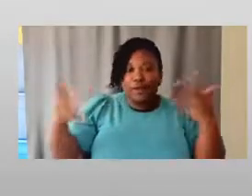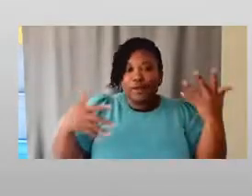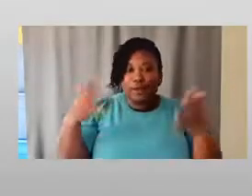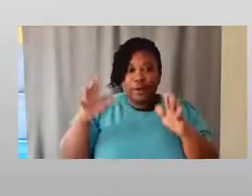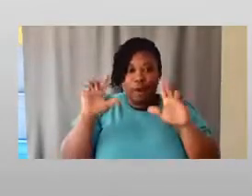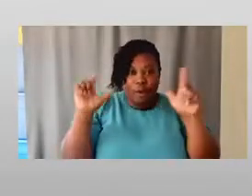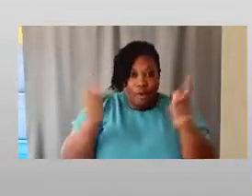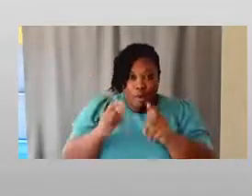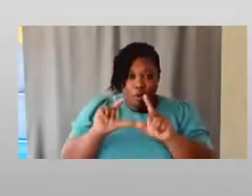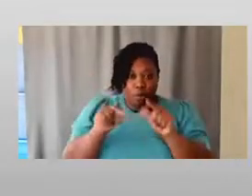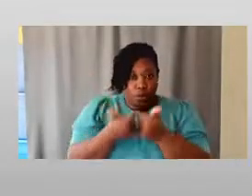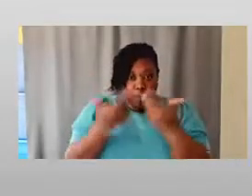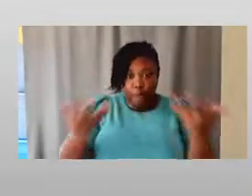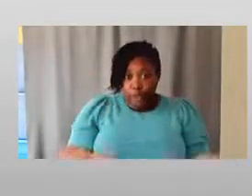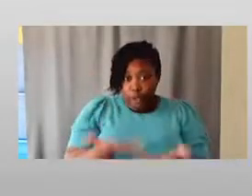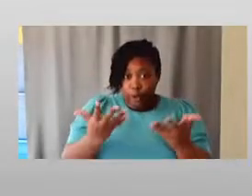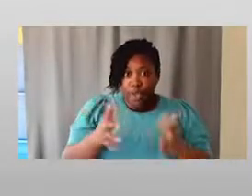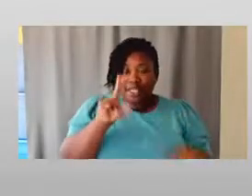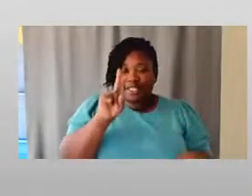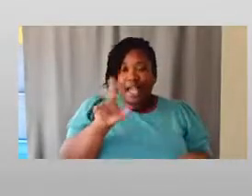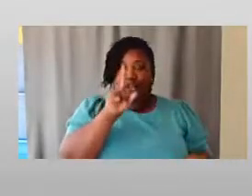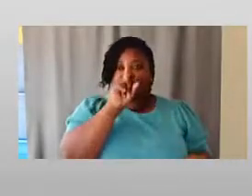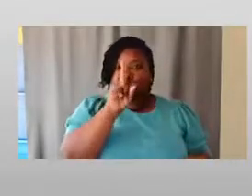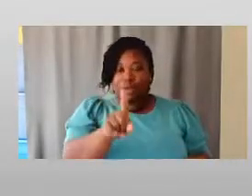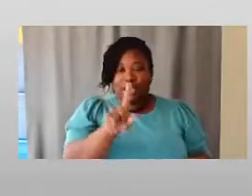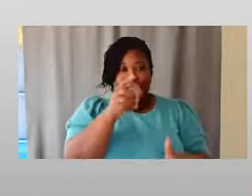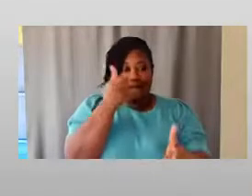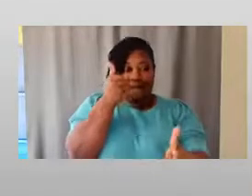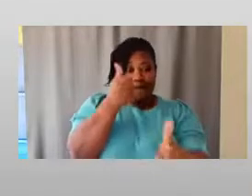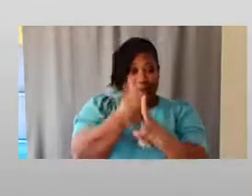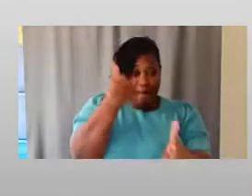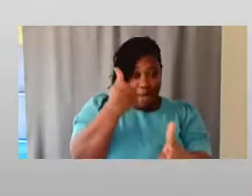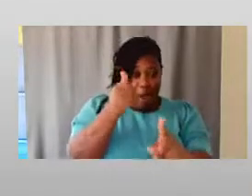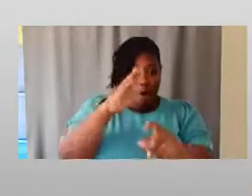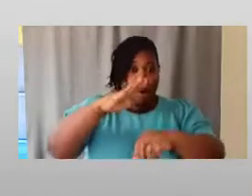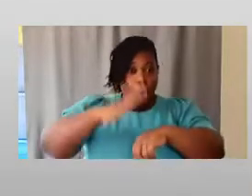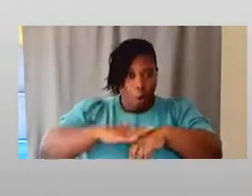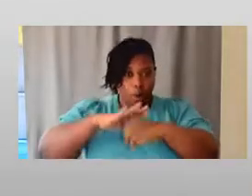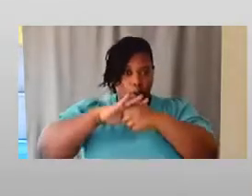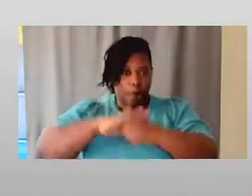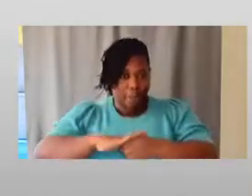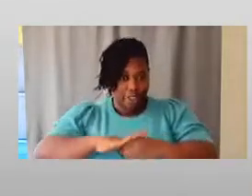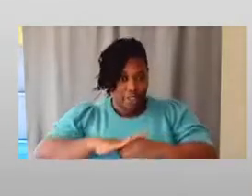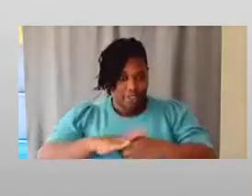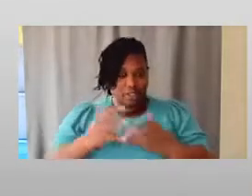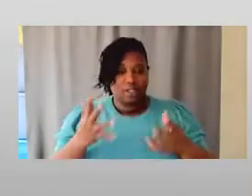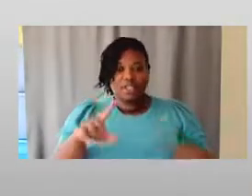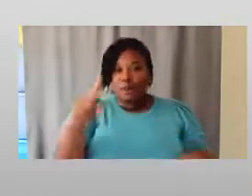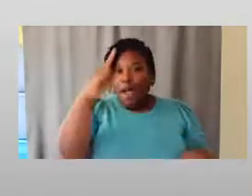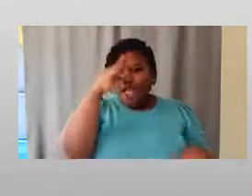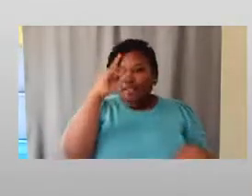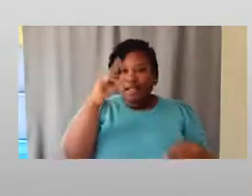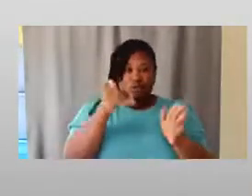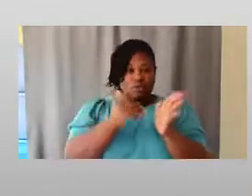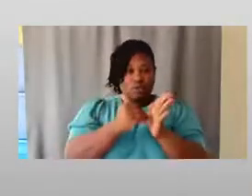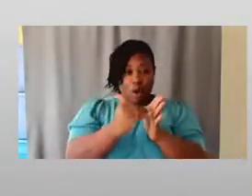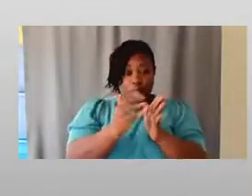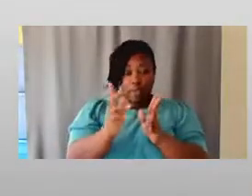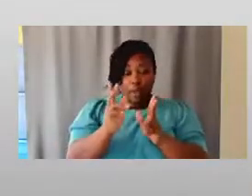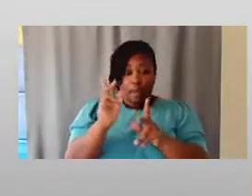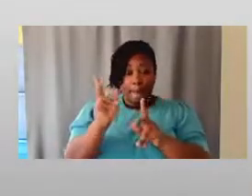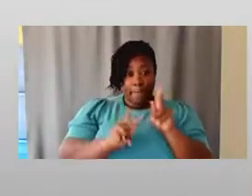here, it's actually an exponential impact on the oppression. So I think that too often when people hear